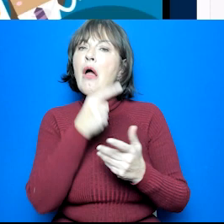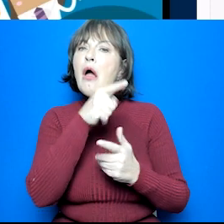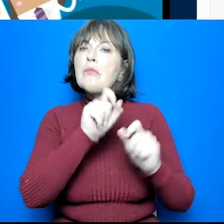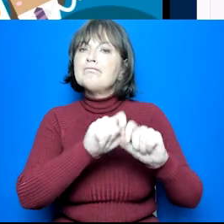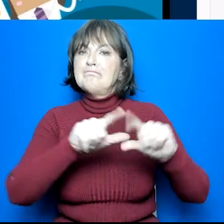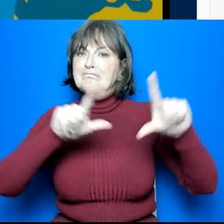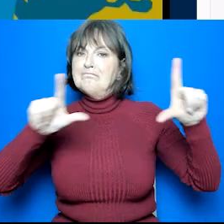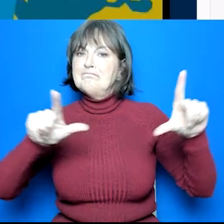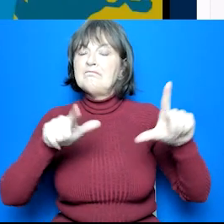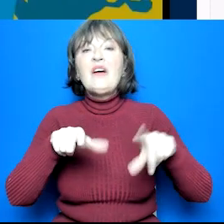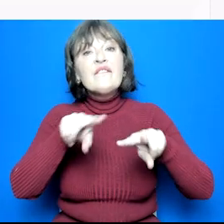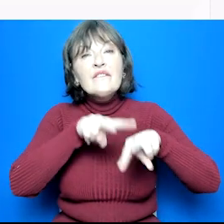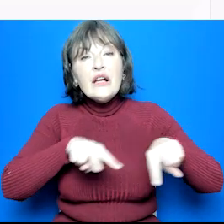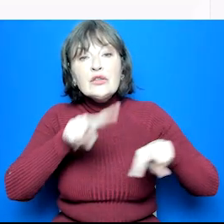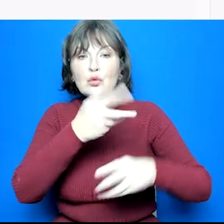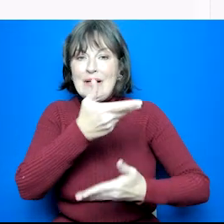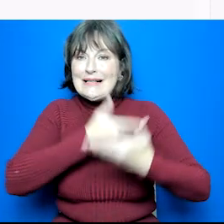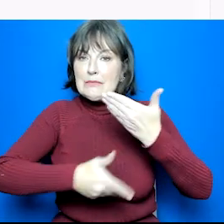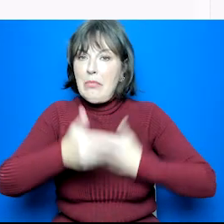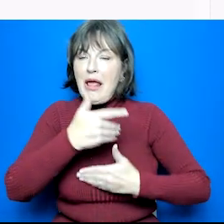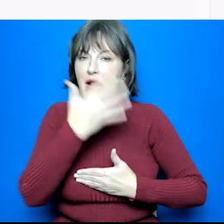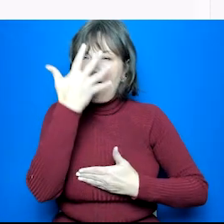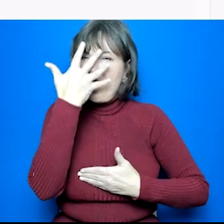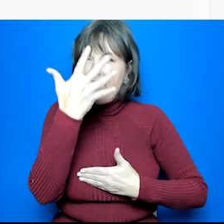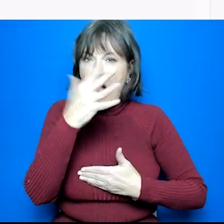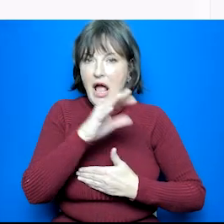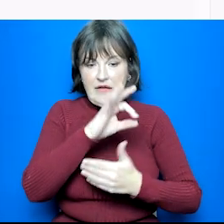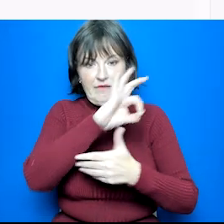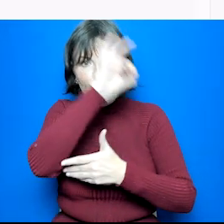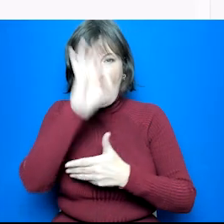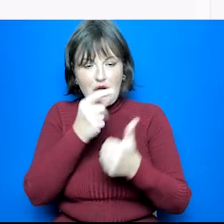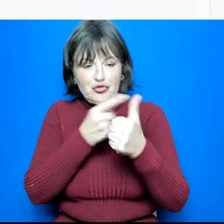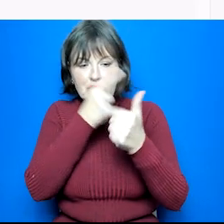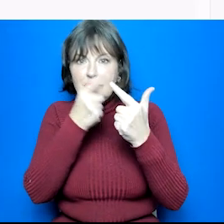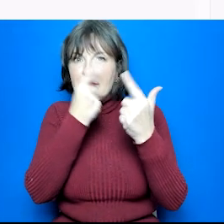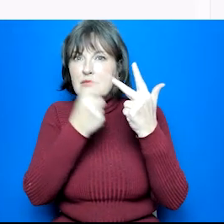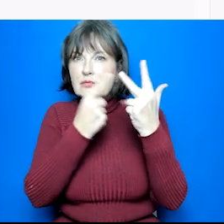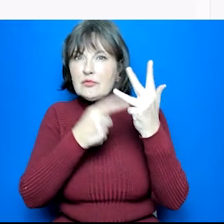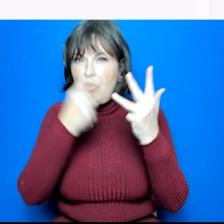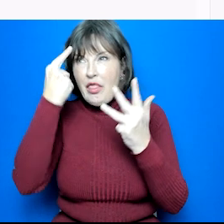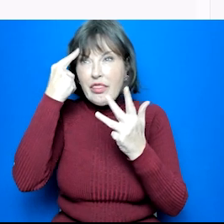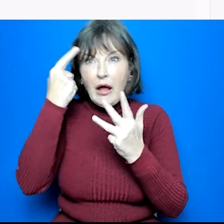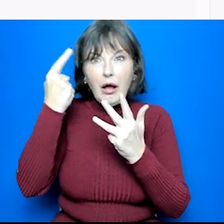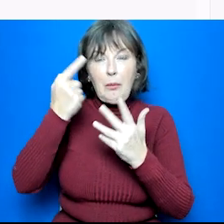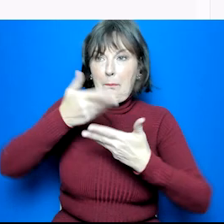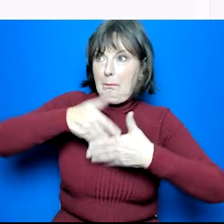On this page, there's a video going through the big five questions to think about when making option choices.